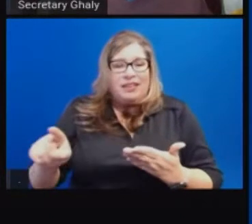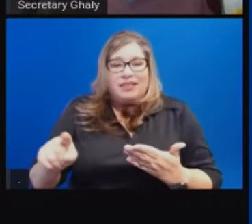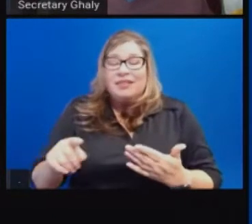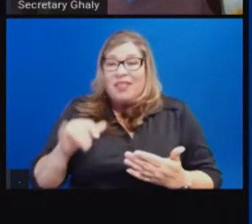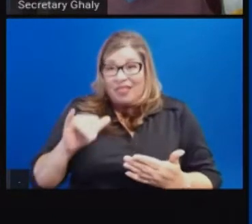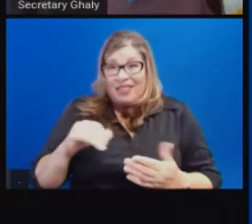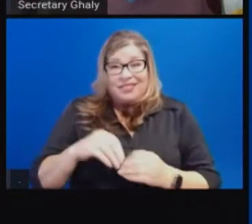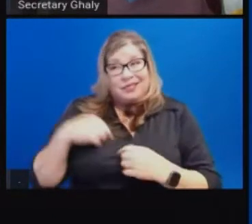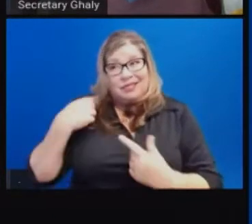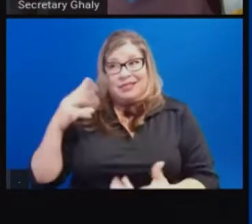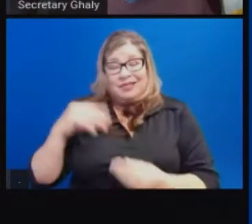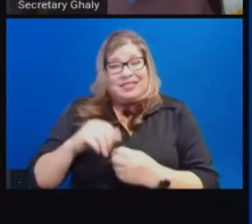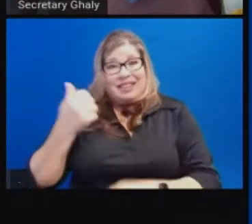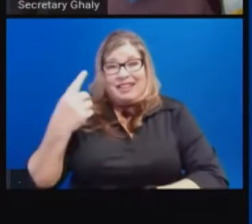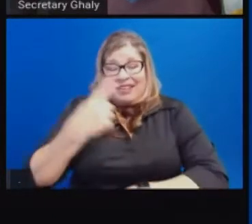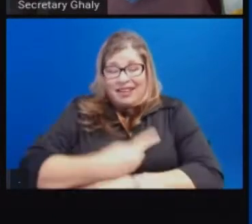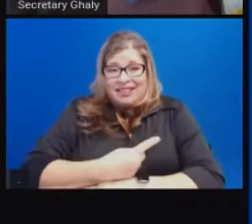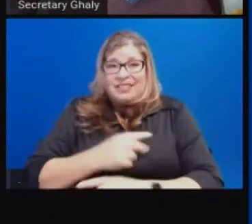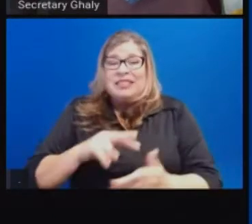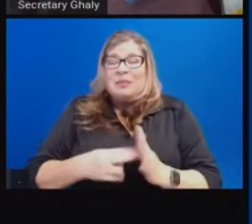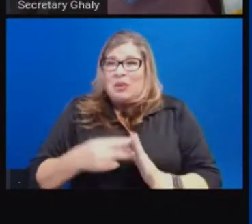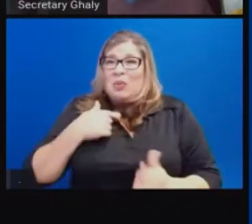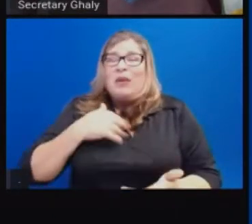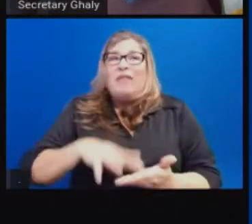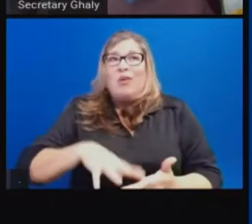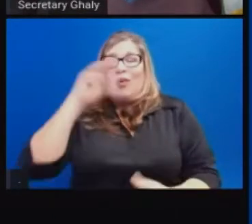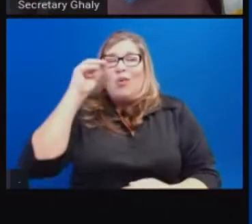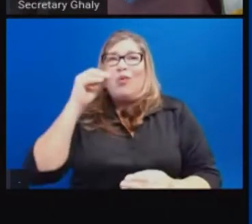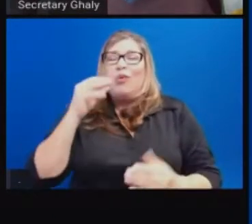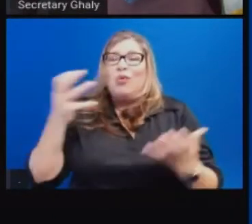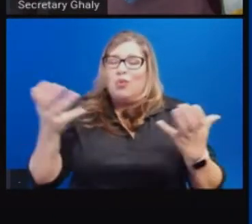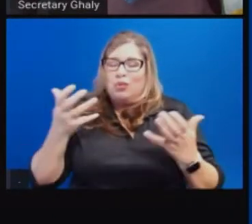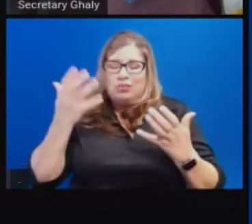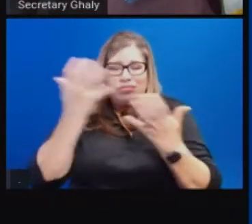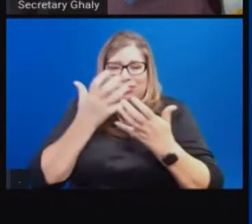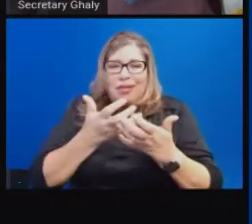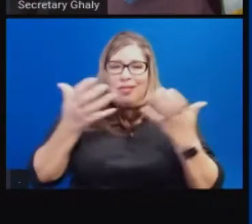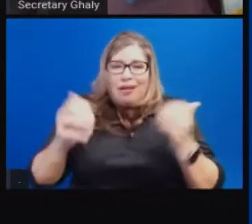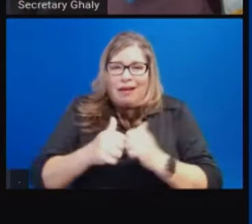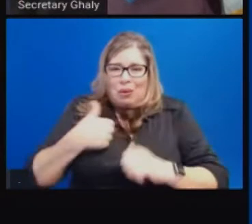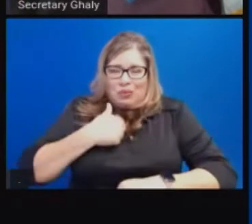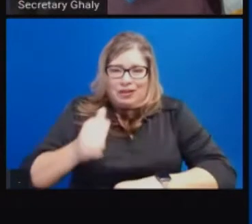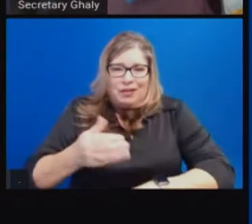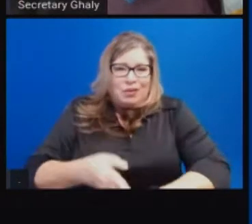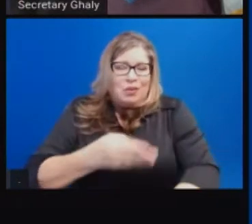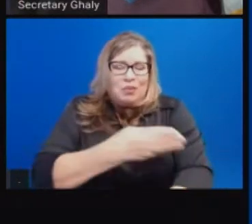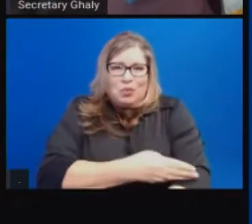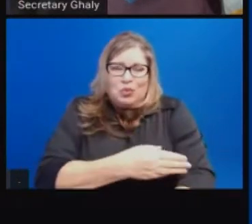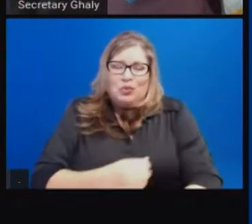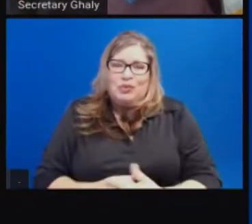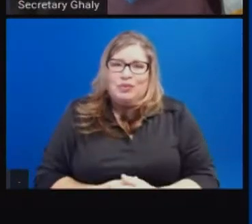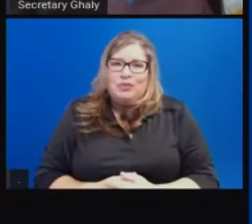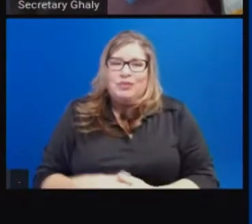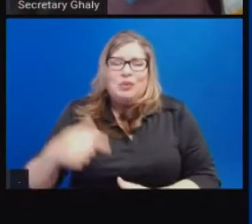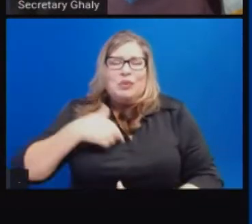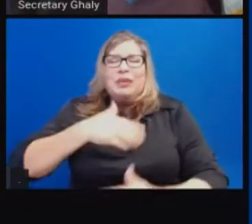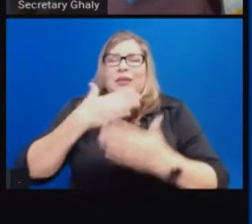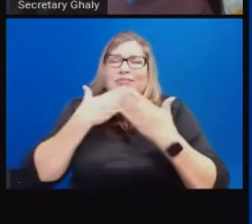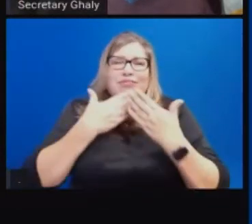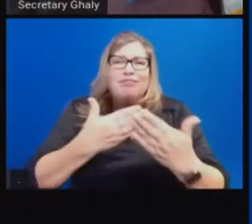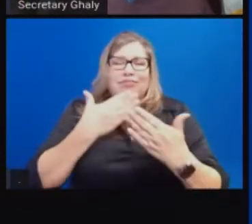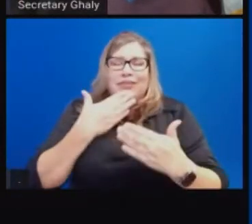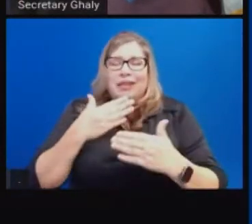I think we learned a tremendous amount. I want to thank all of our partners at the county level across our different vaccine